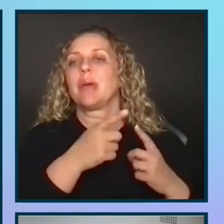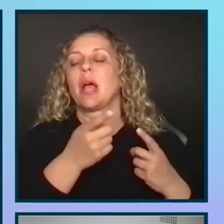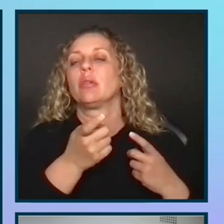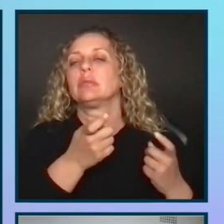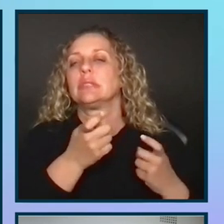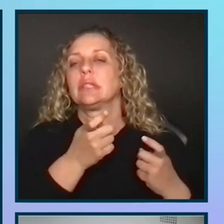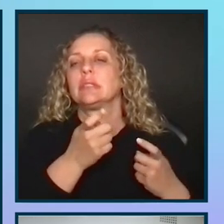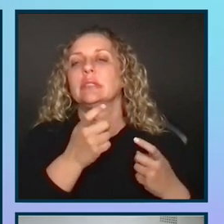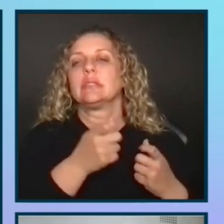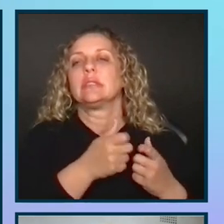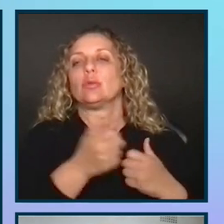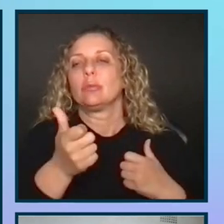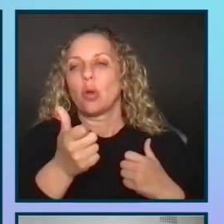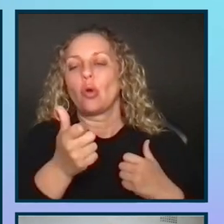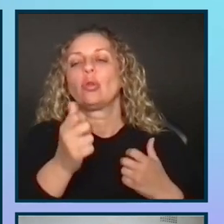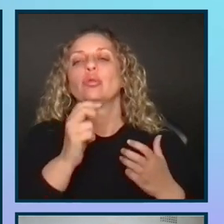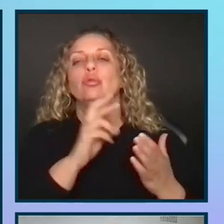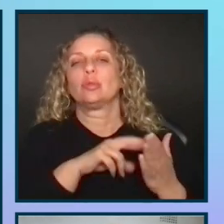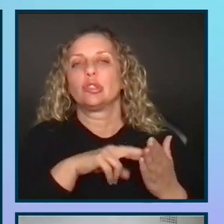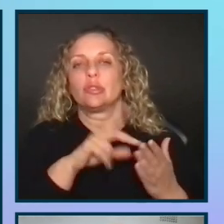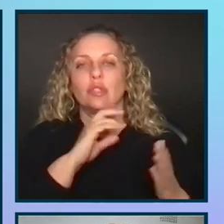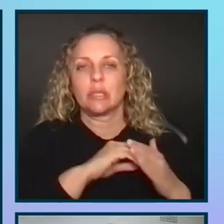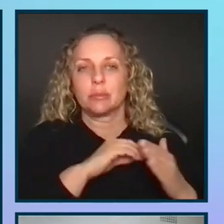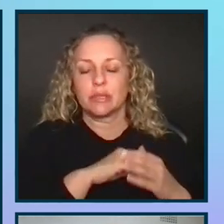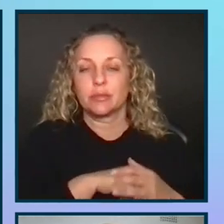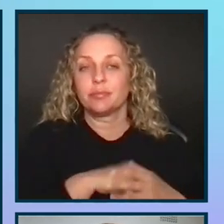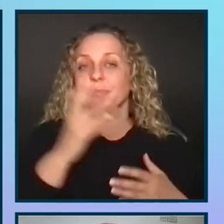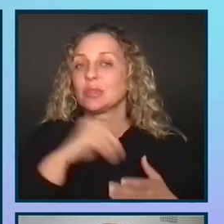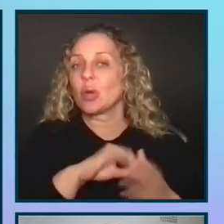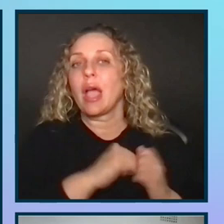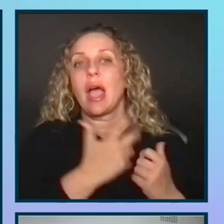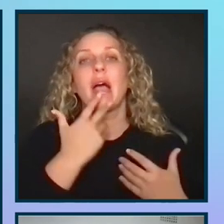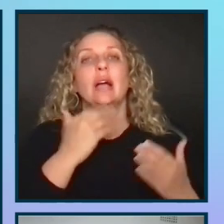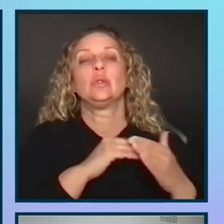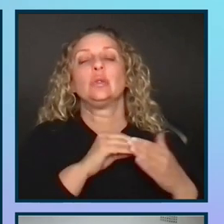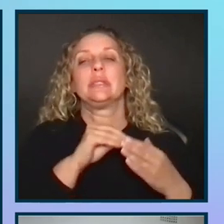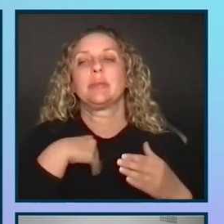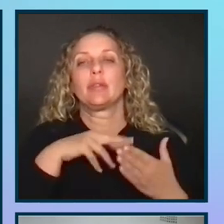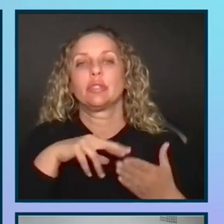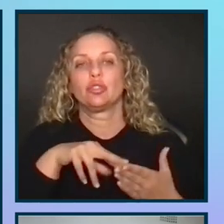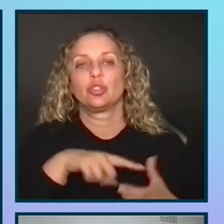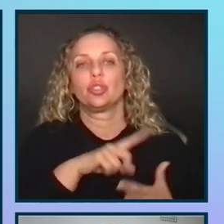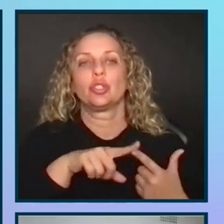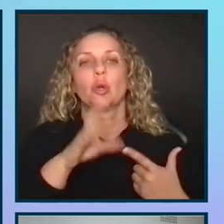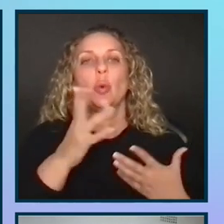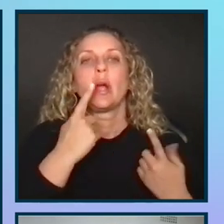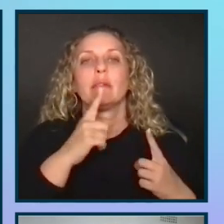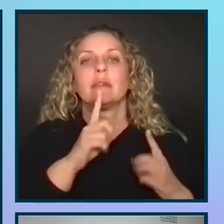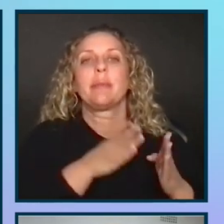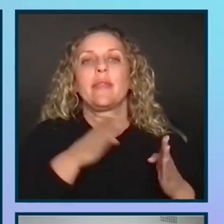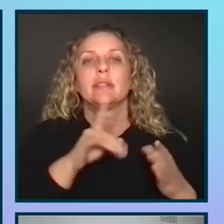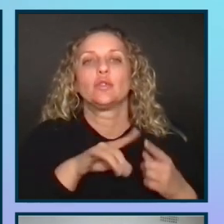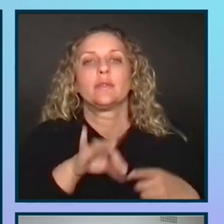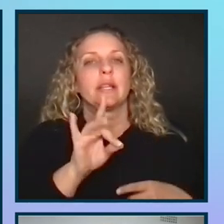accessibility remote research. These include how can I include accessibility in my research? What are effective